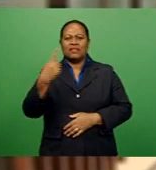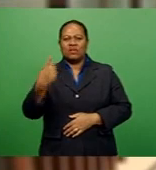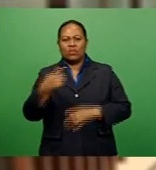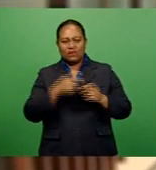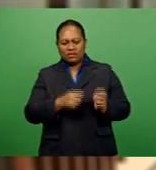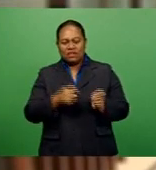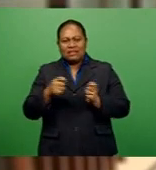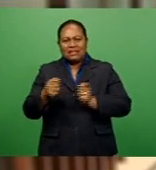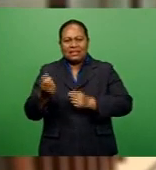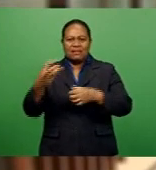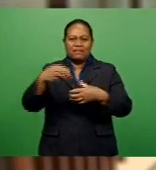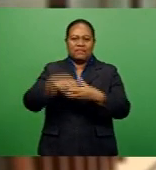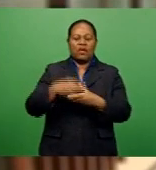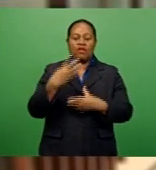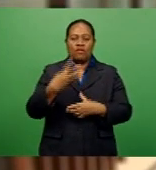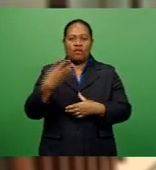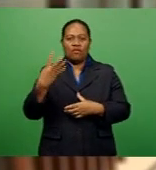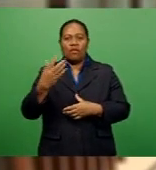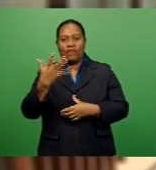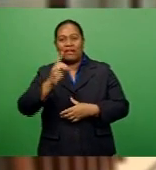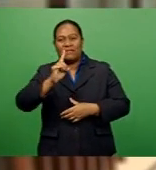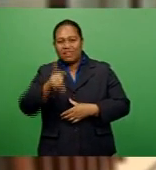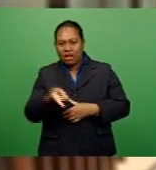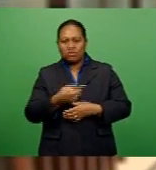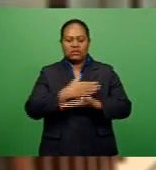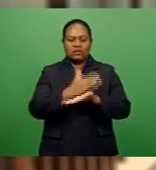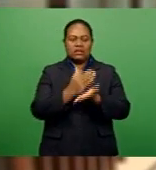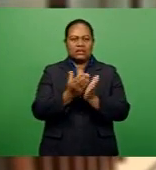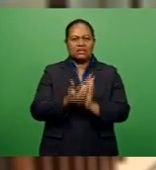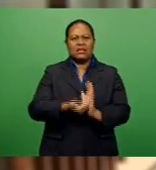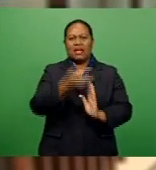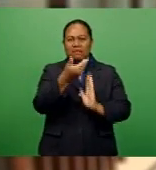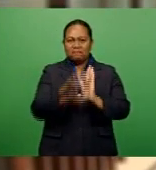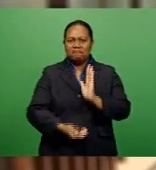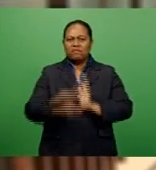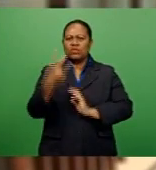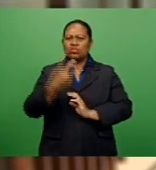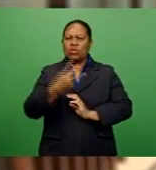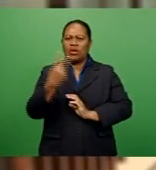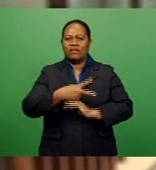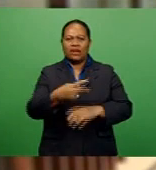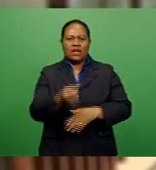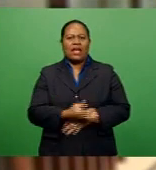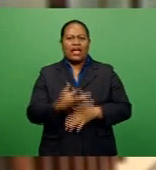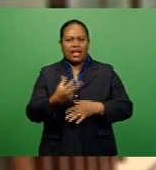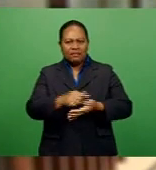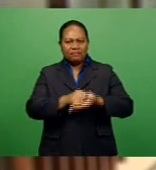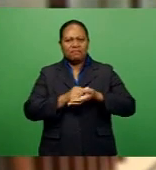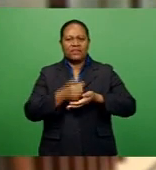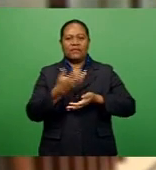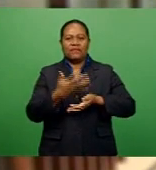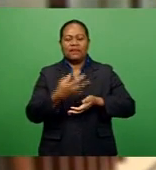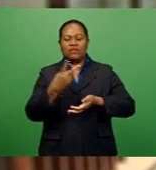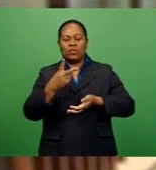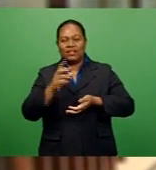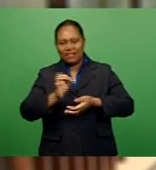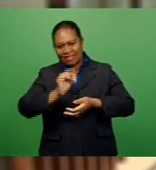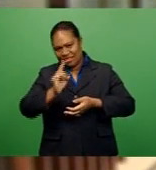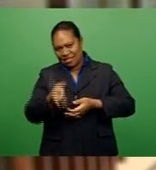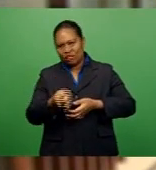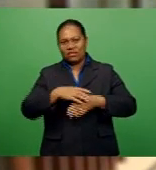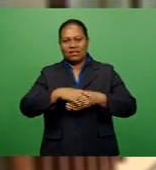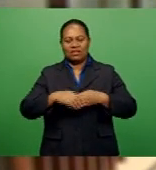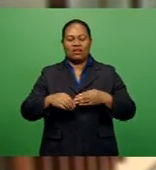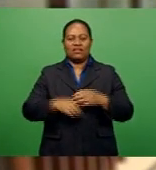involving about 445,000 shares of 12 listed securities with a value of $520